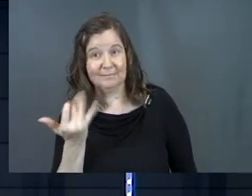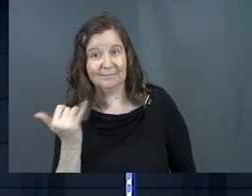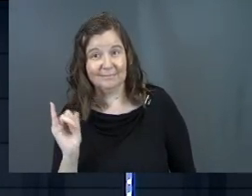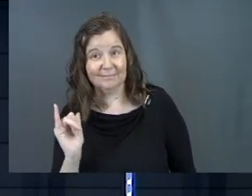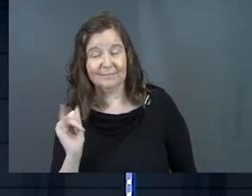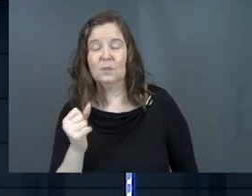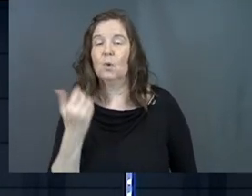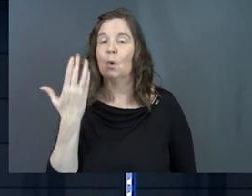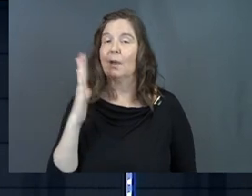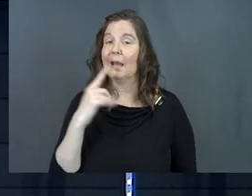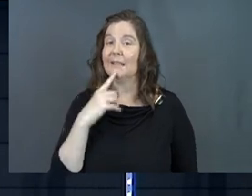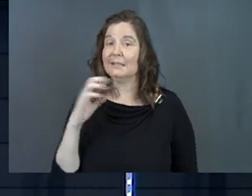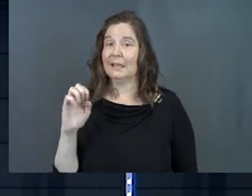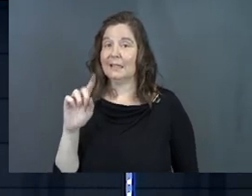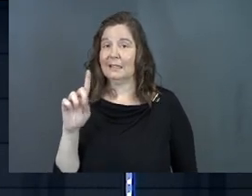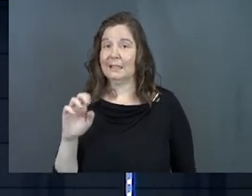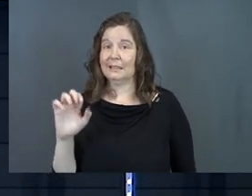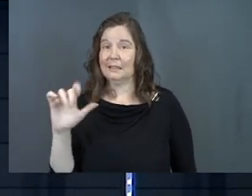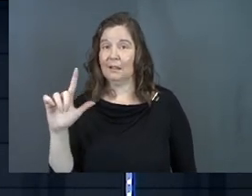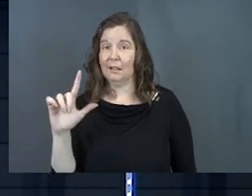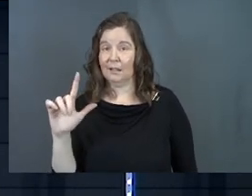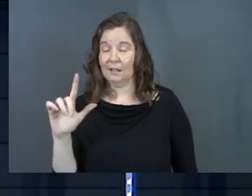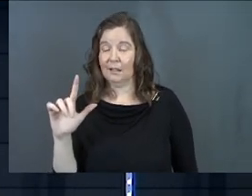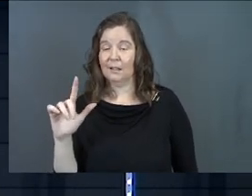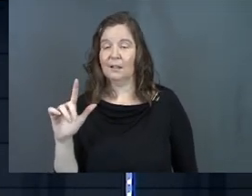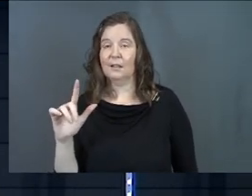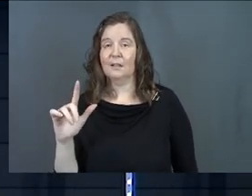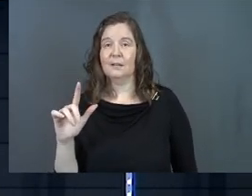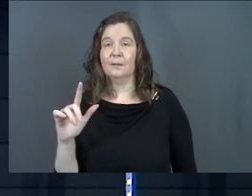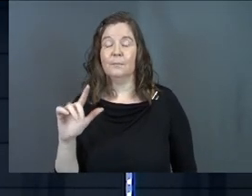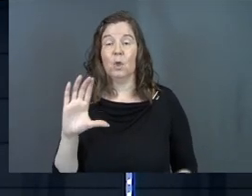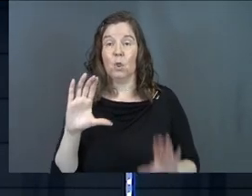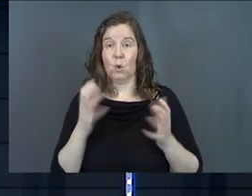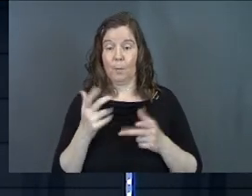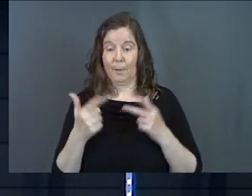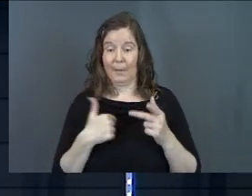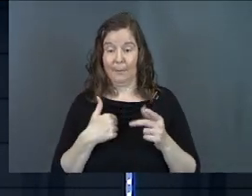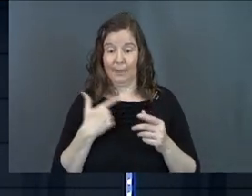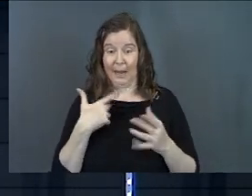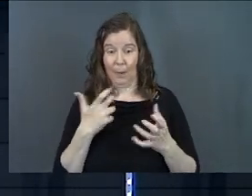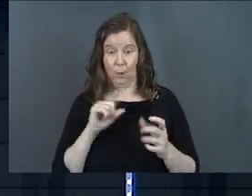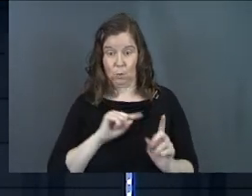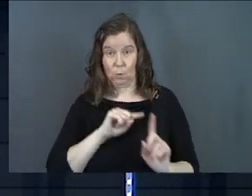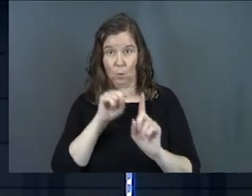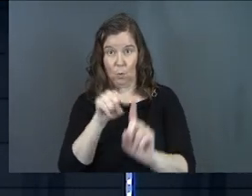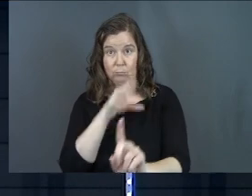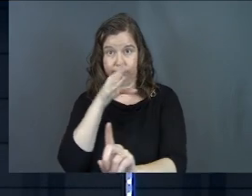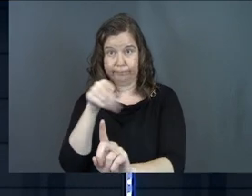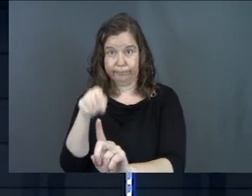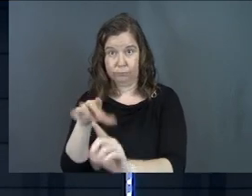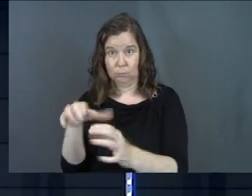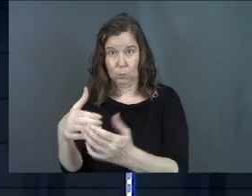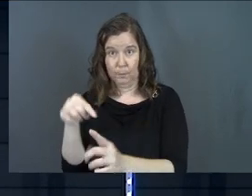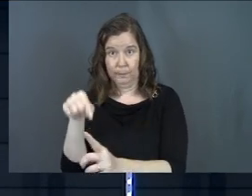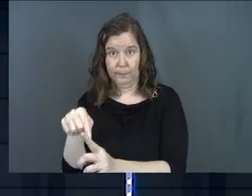So God's saying to Ezekiel, the group of people that you're going to give my message to,